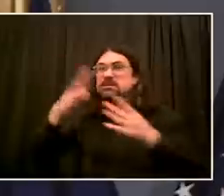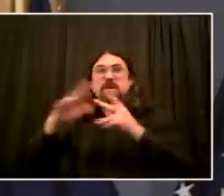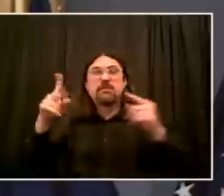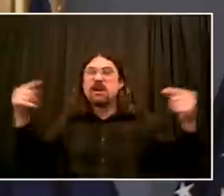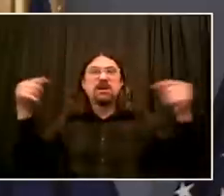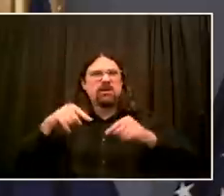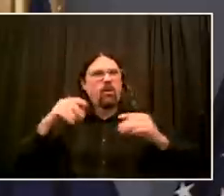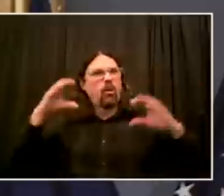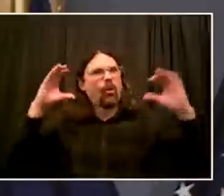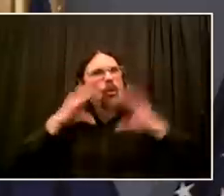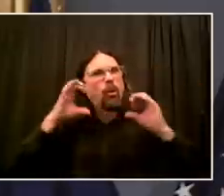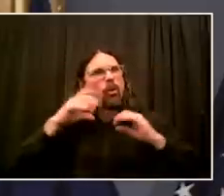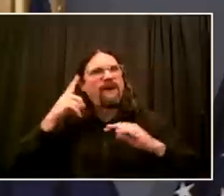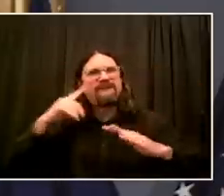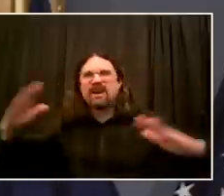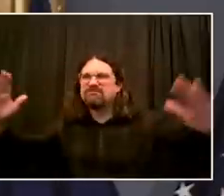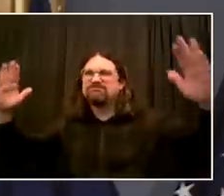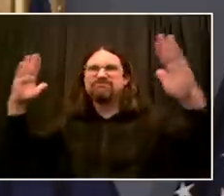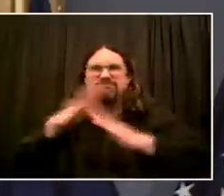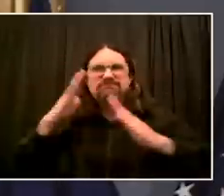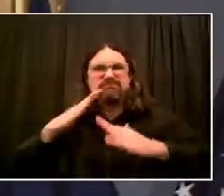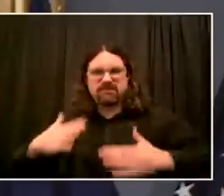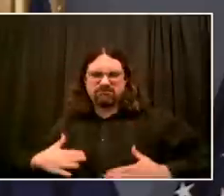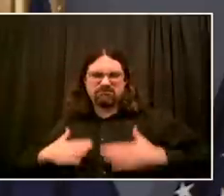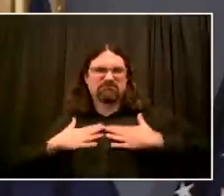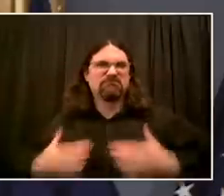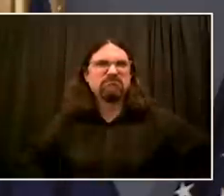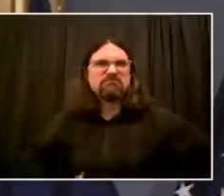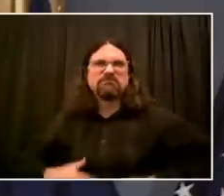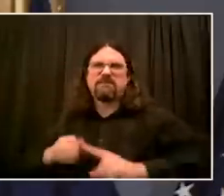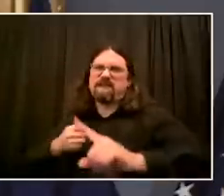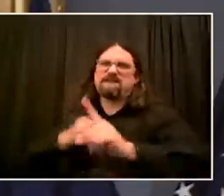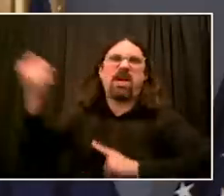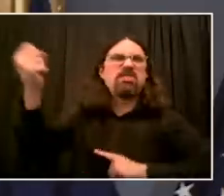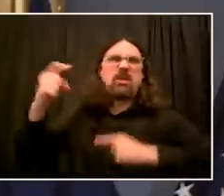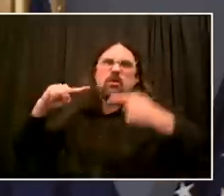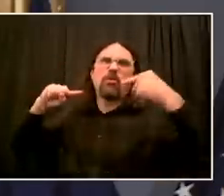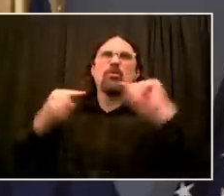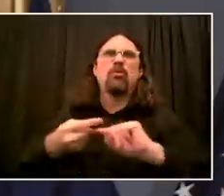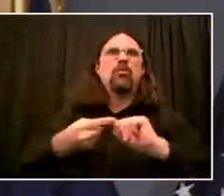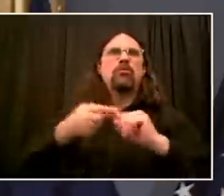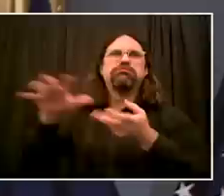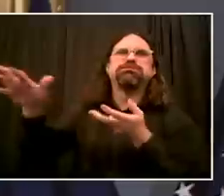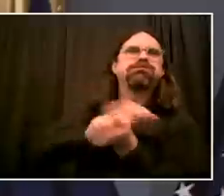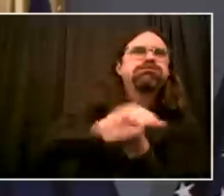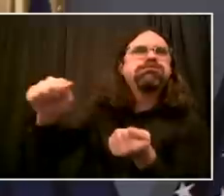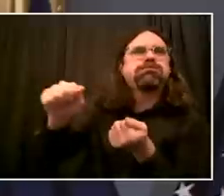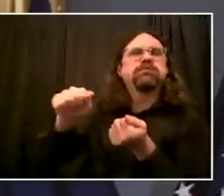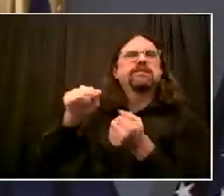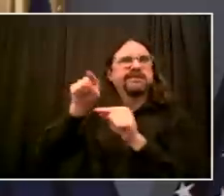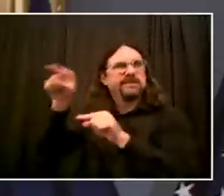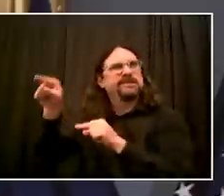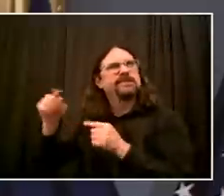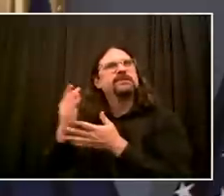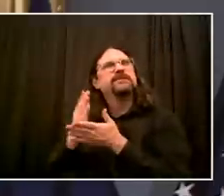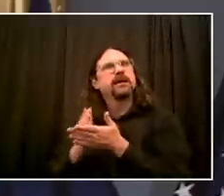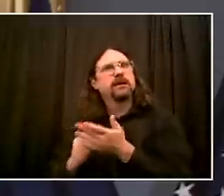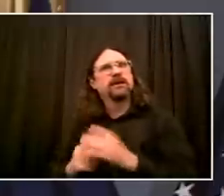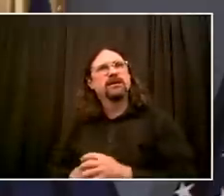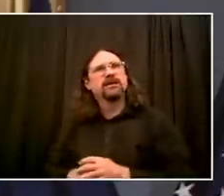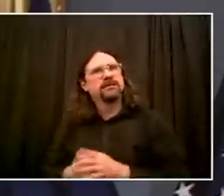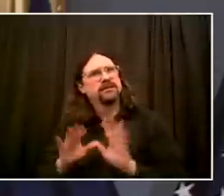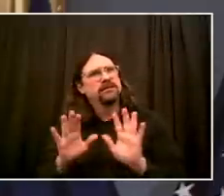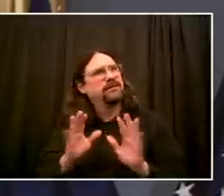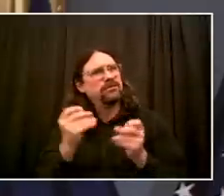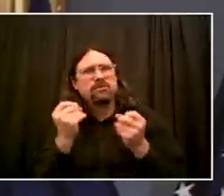no place in America has honored protests more than New York City. No place in America has protected protests more than New York City. And we will continue to do